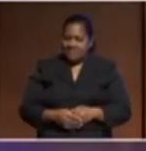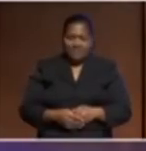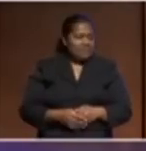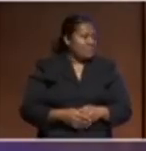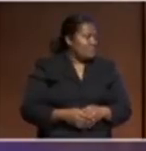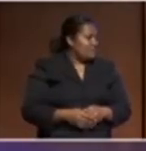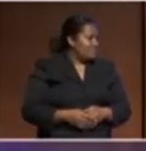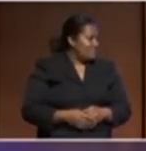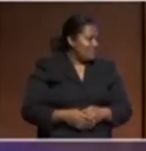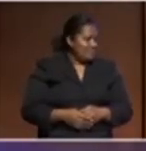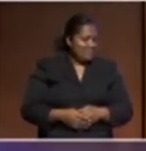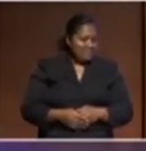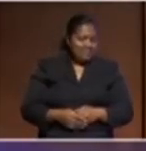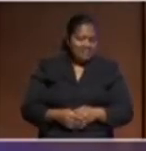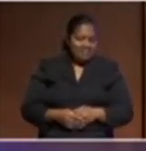forgive everything.